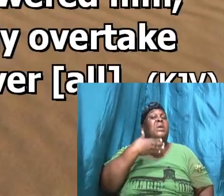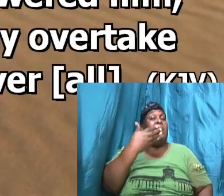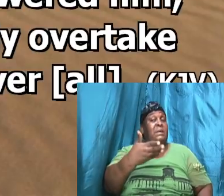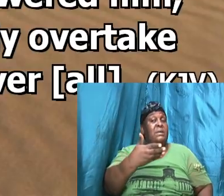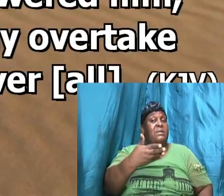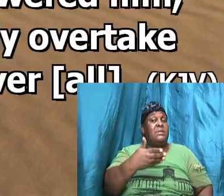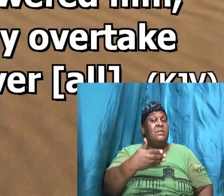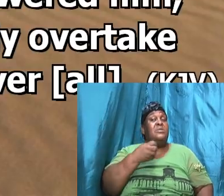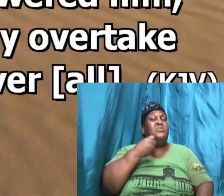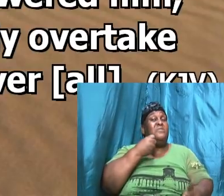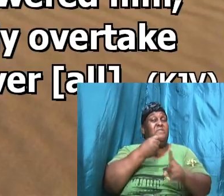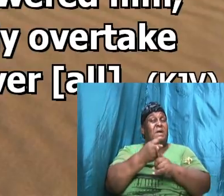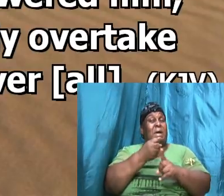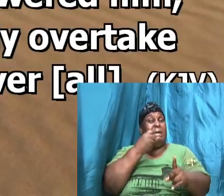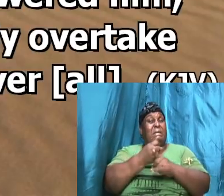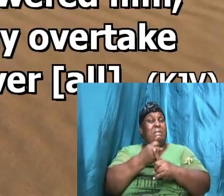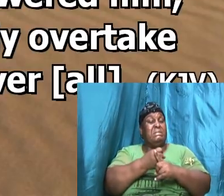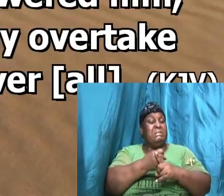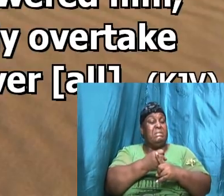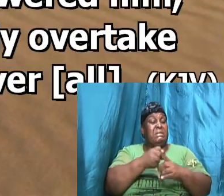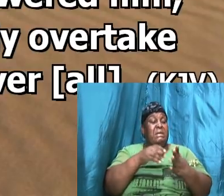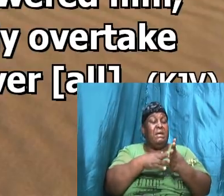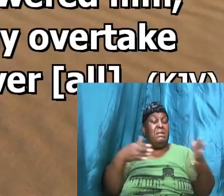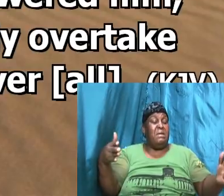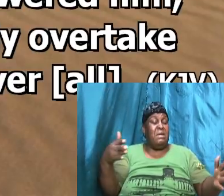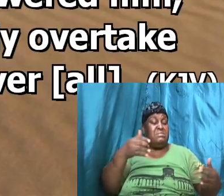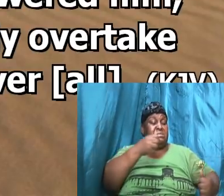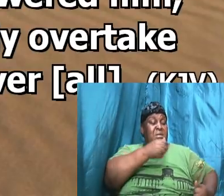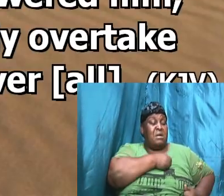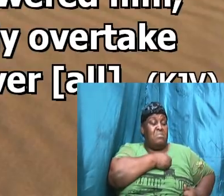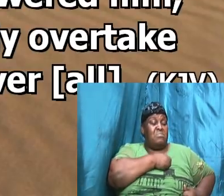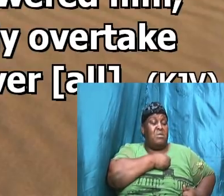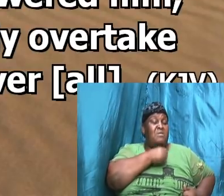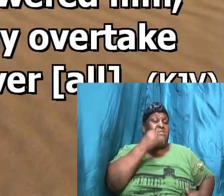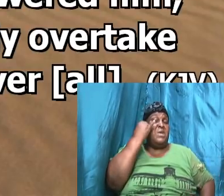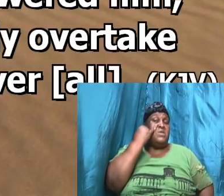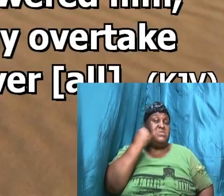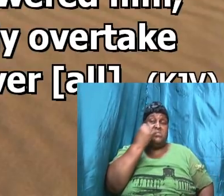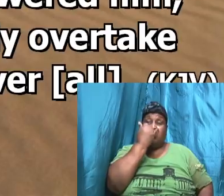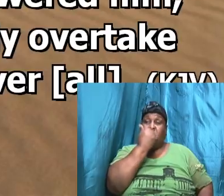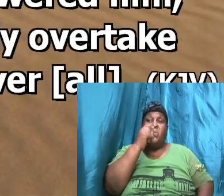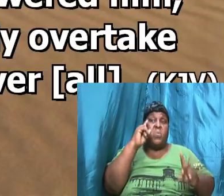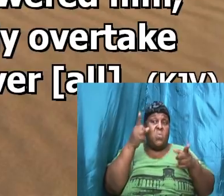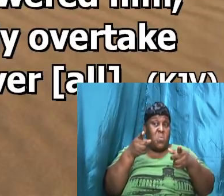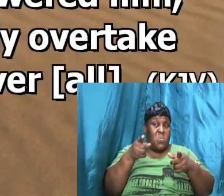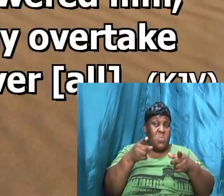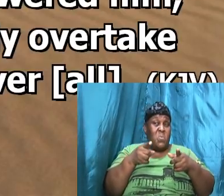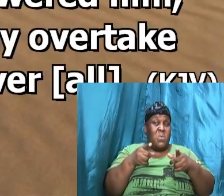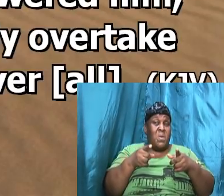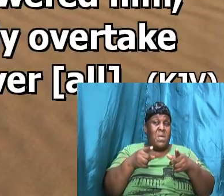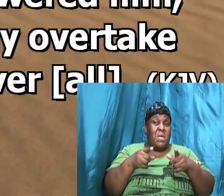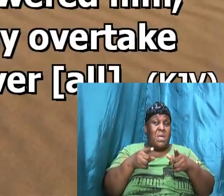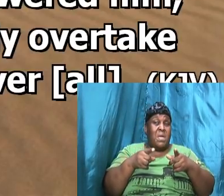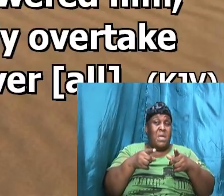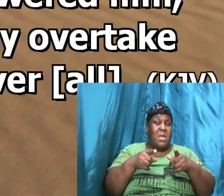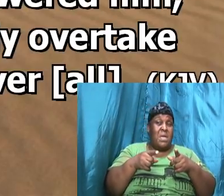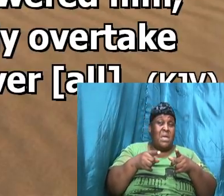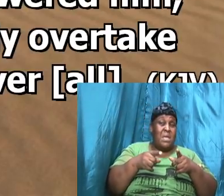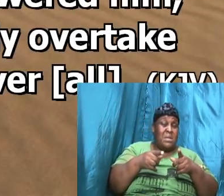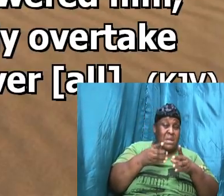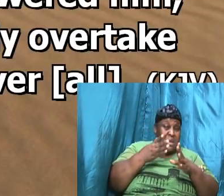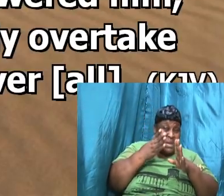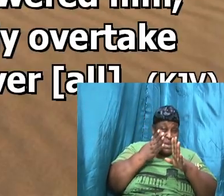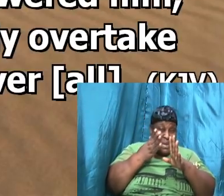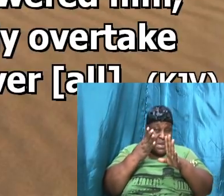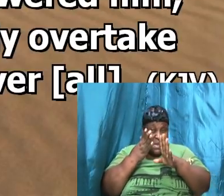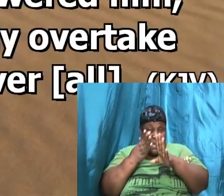to fight against the armies of Israel he went out and he lined himself with them and one of the kings said